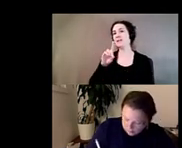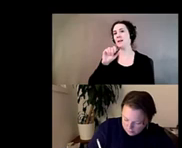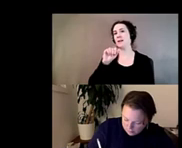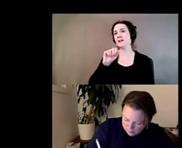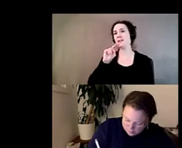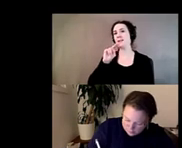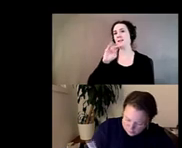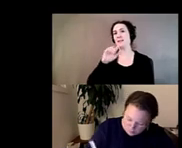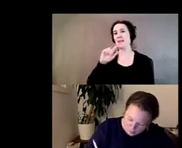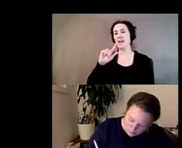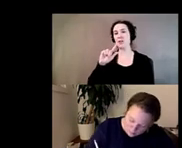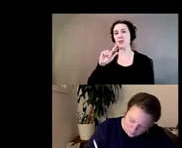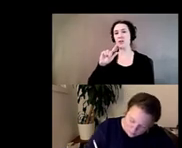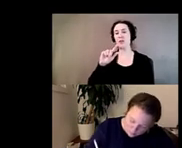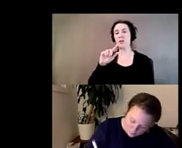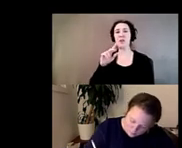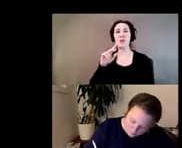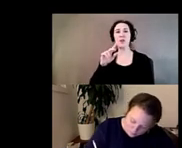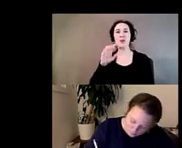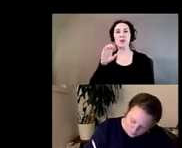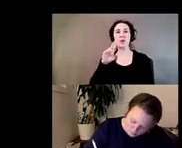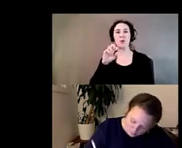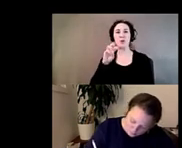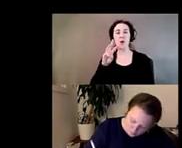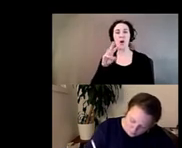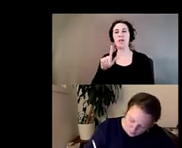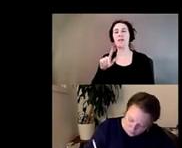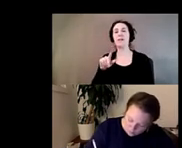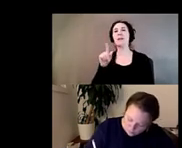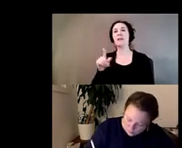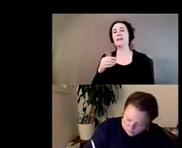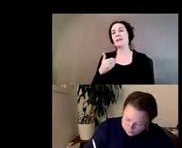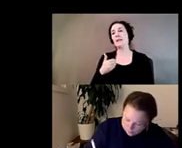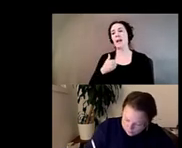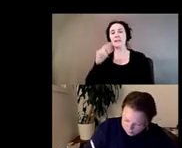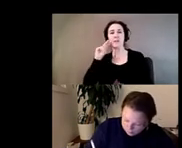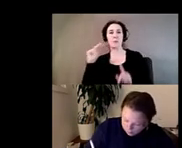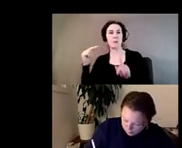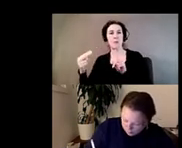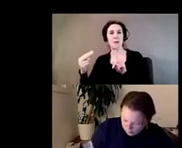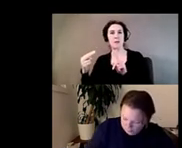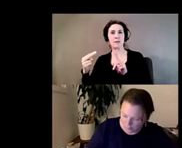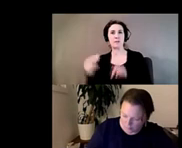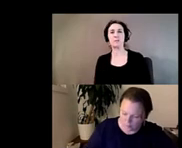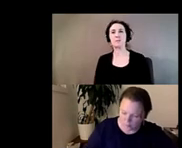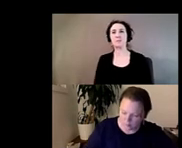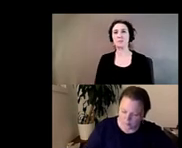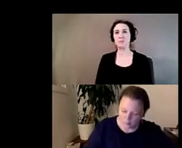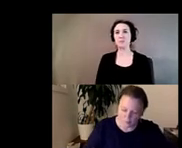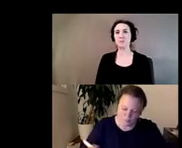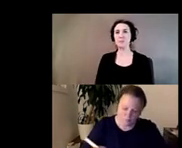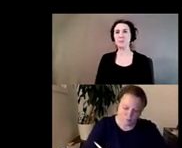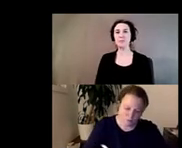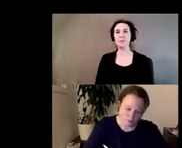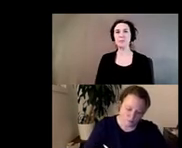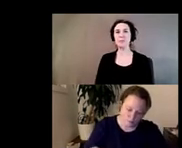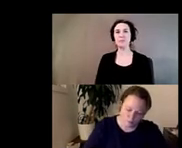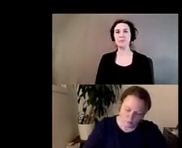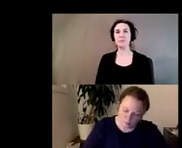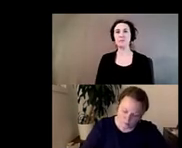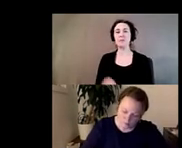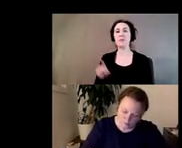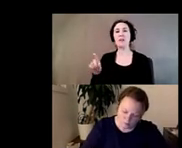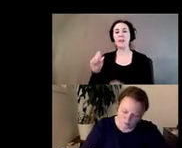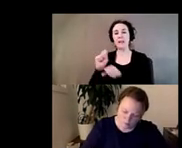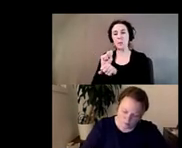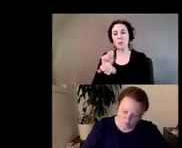who has perspective as a preparator at a museum nearby